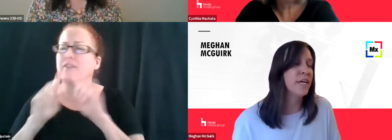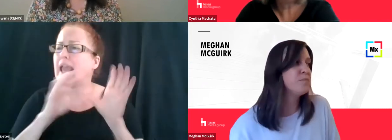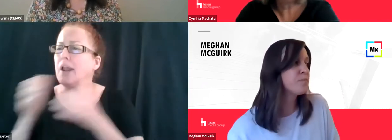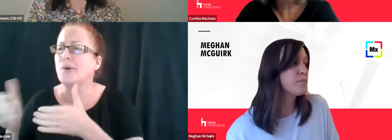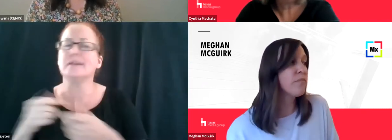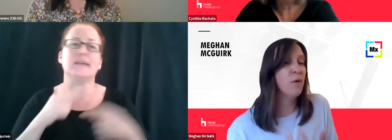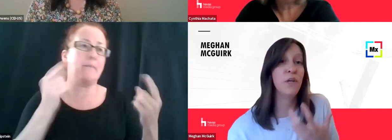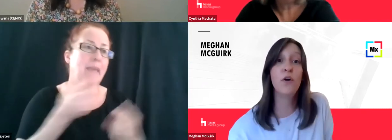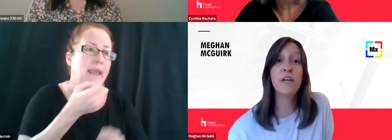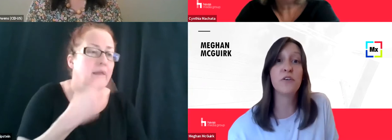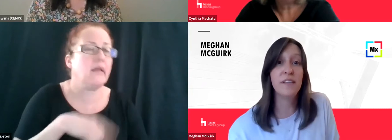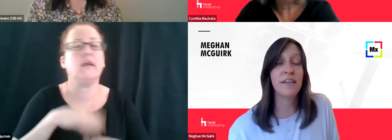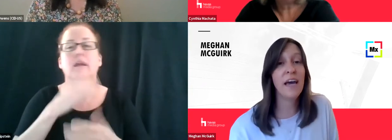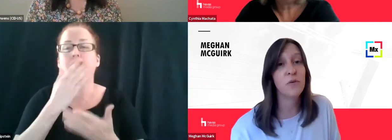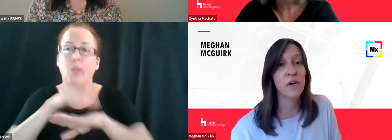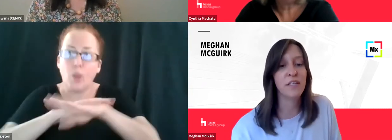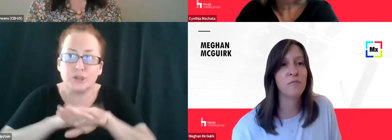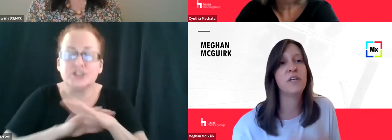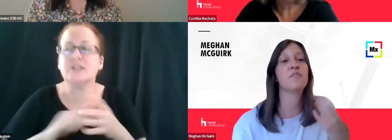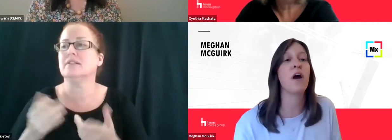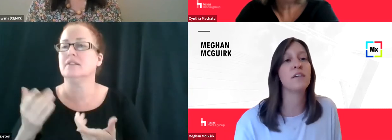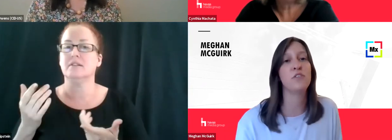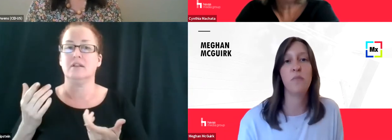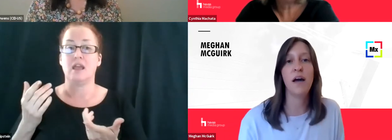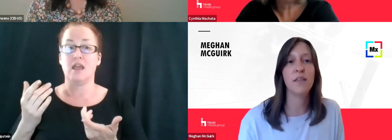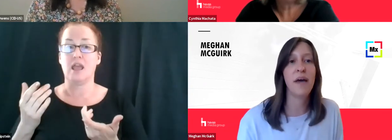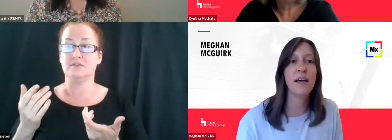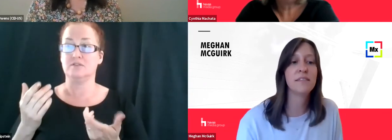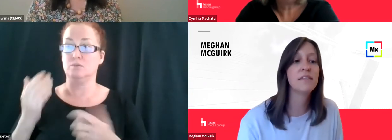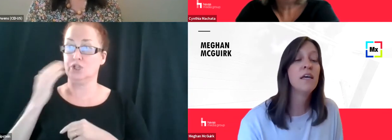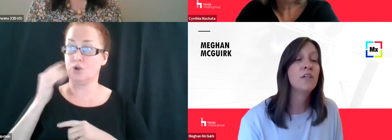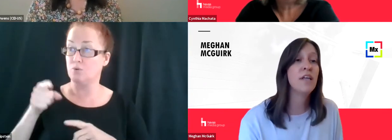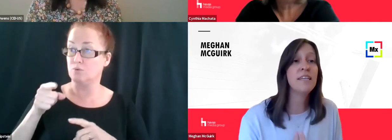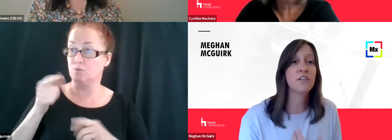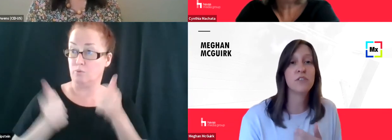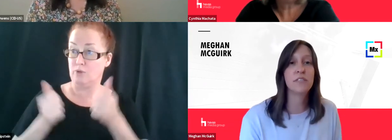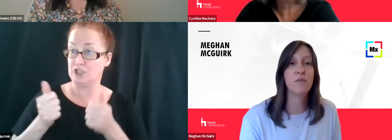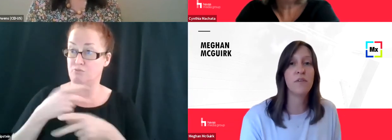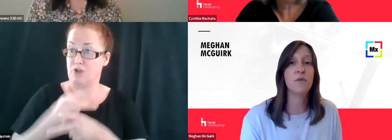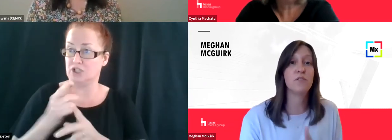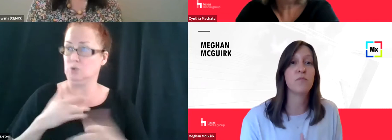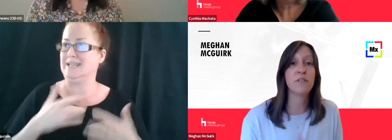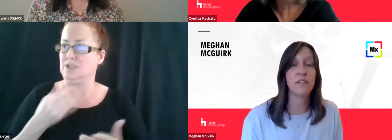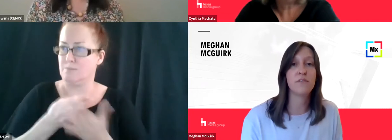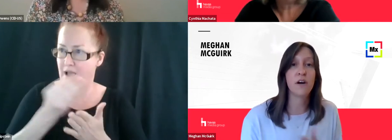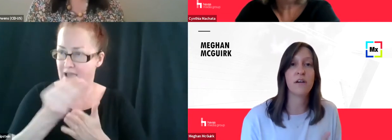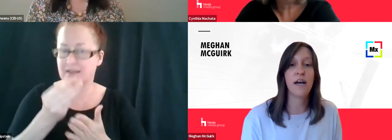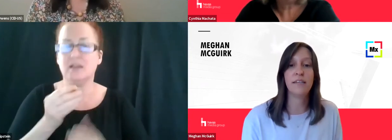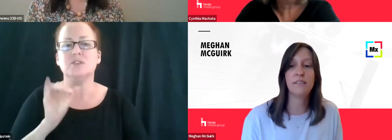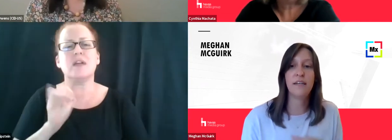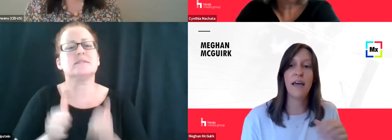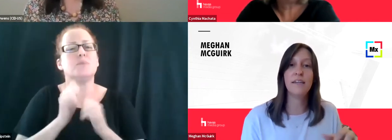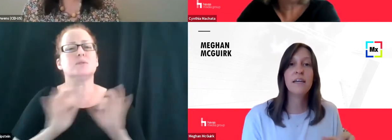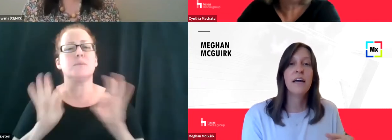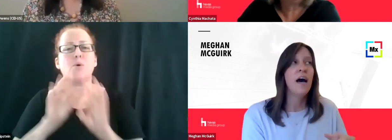category. And we know that you're in the category because of products you've bought in the past. So that's actually some of the most important data for our